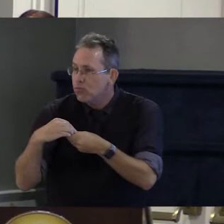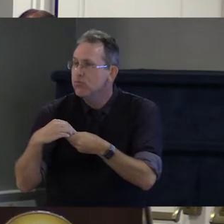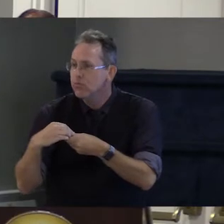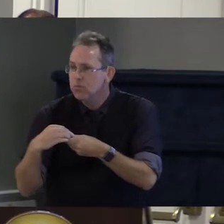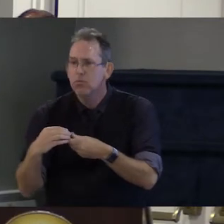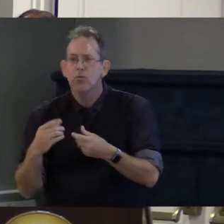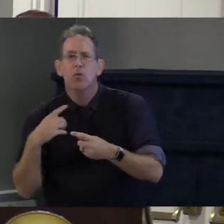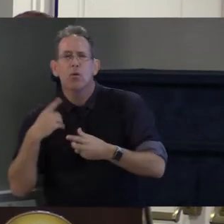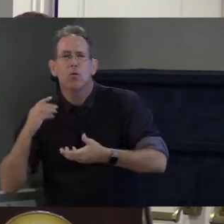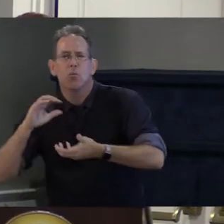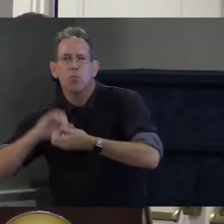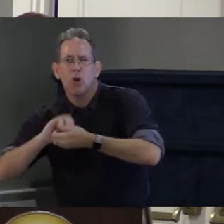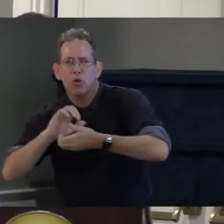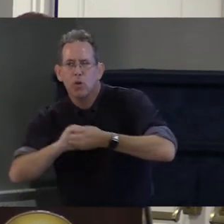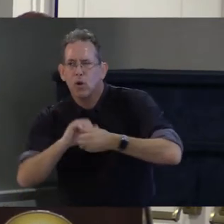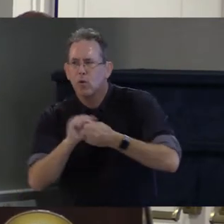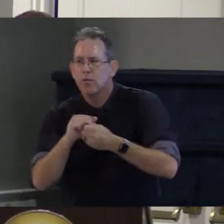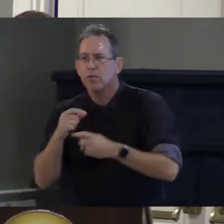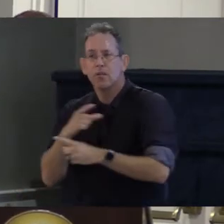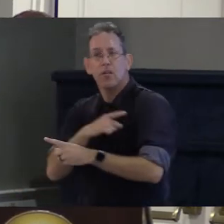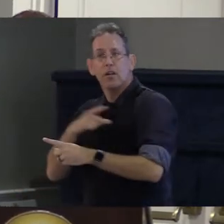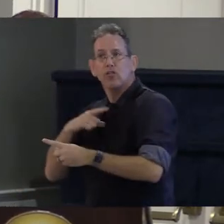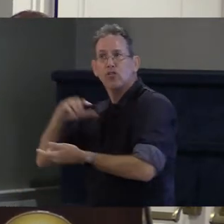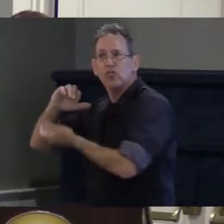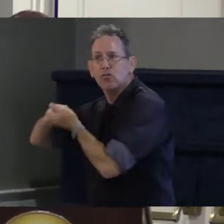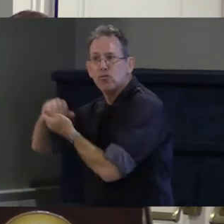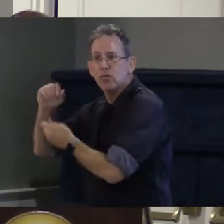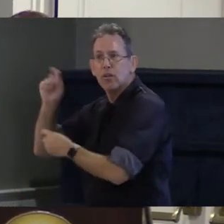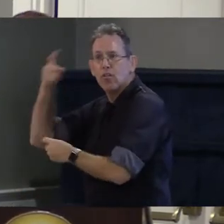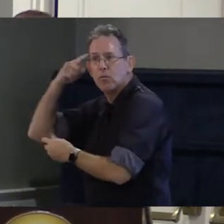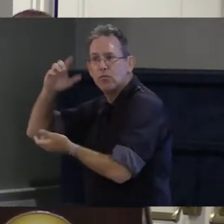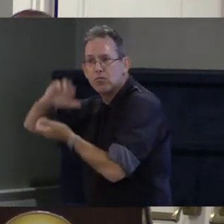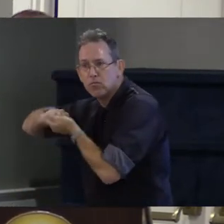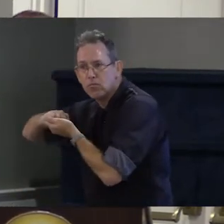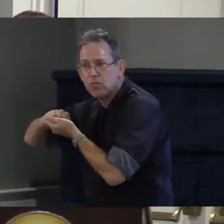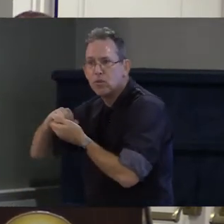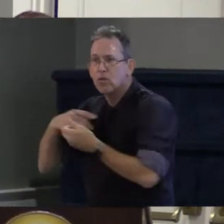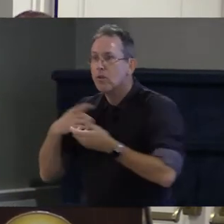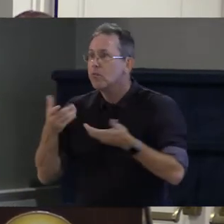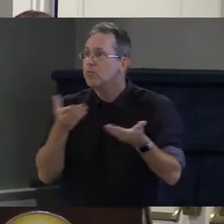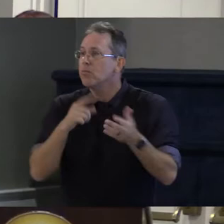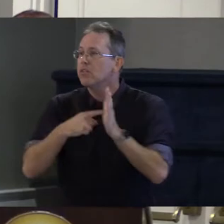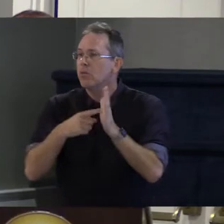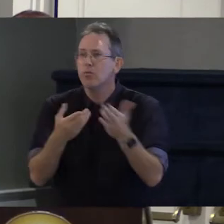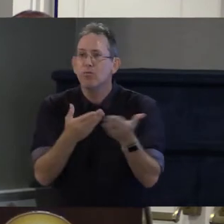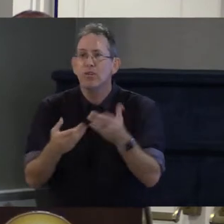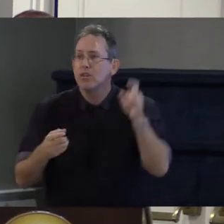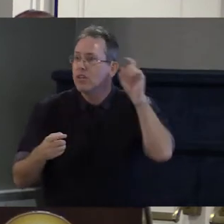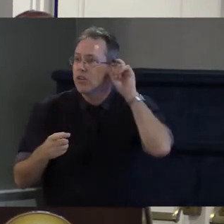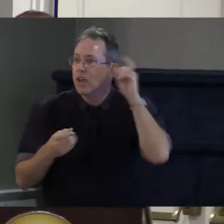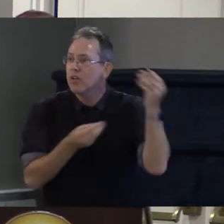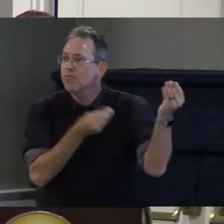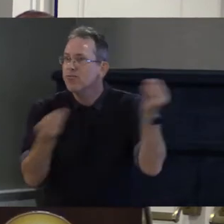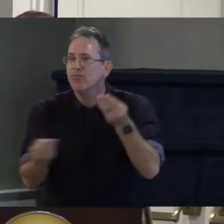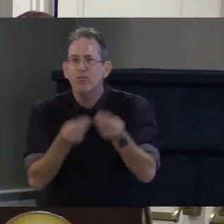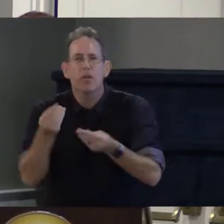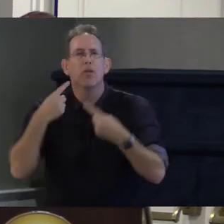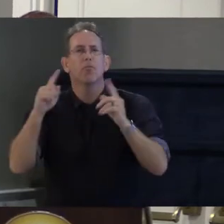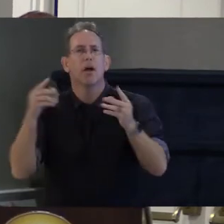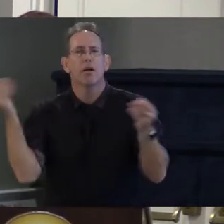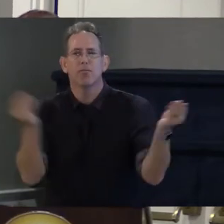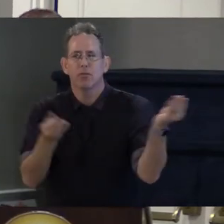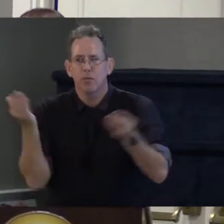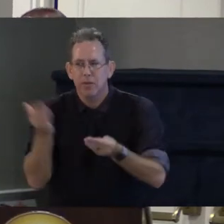legislature and the executive branch bring hearing aid coverage to Vermont finally after about 10 years of work